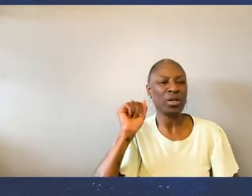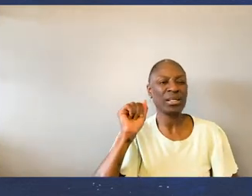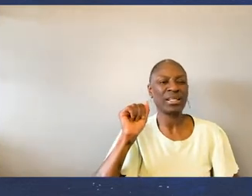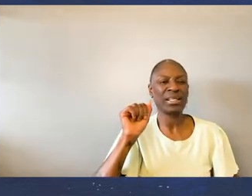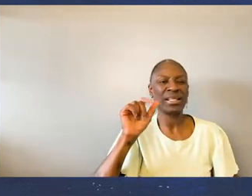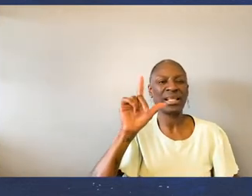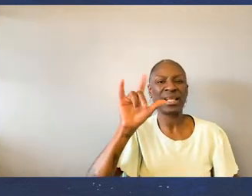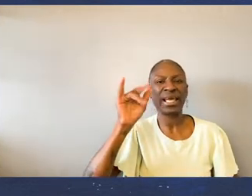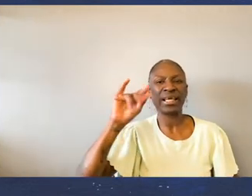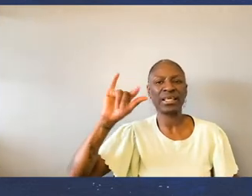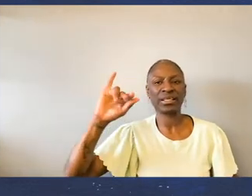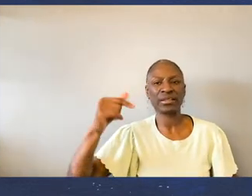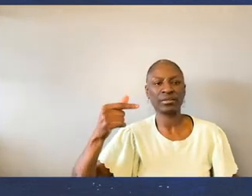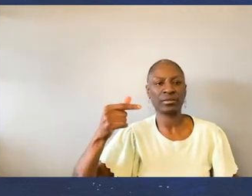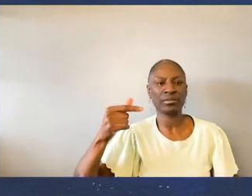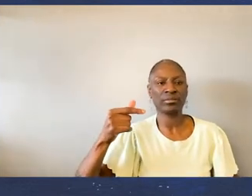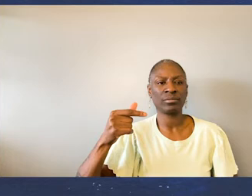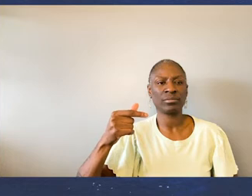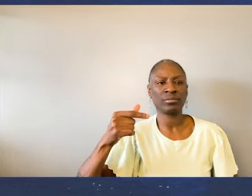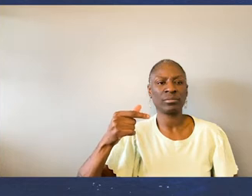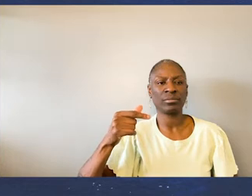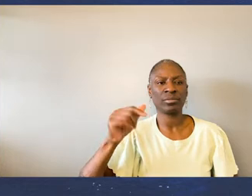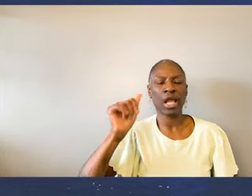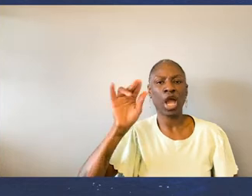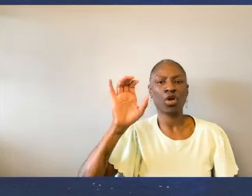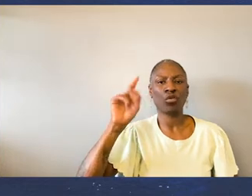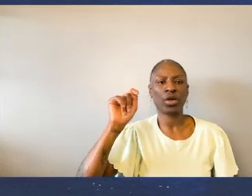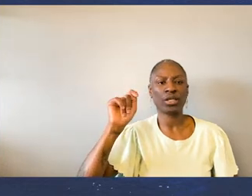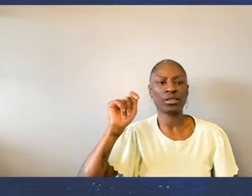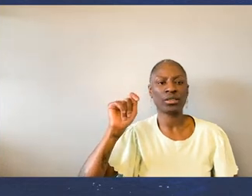personal reflection Of being high risk In the pandemic